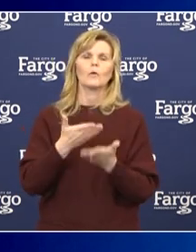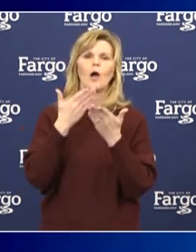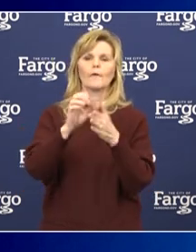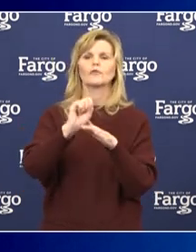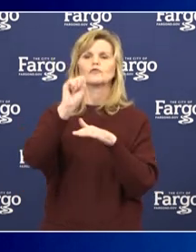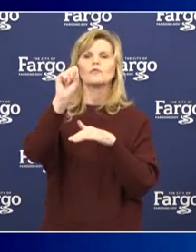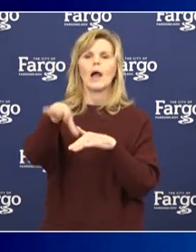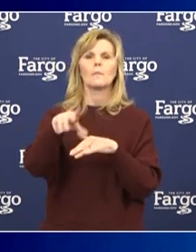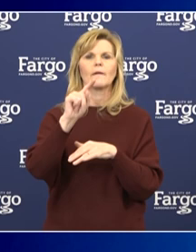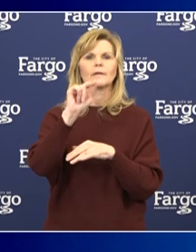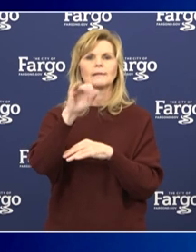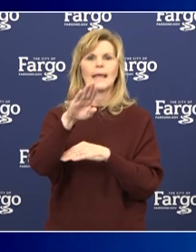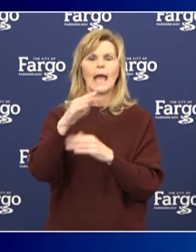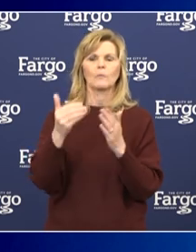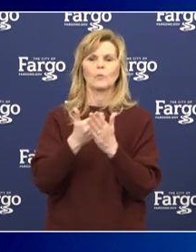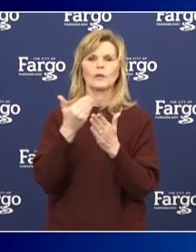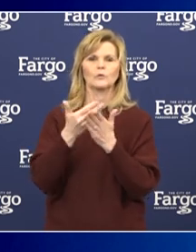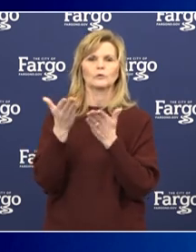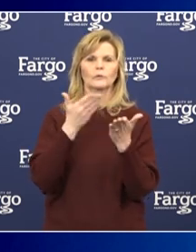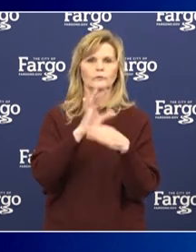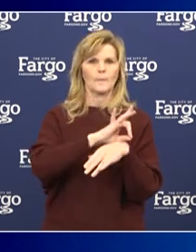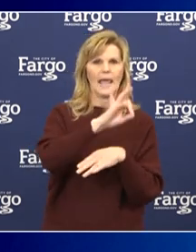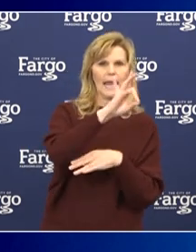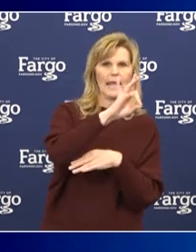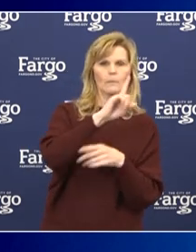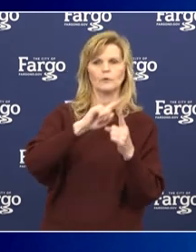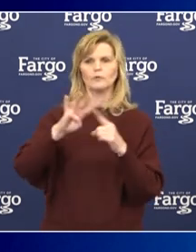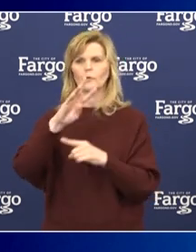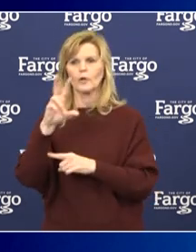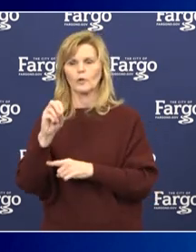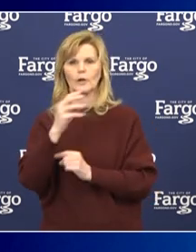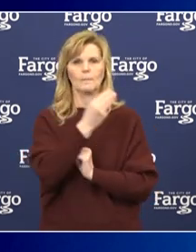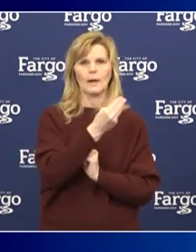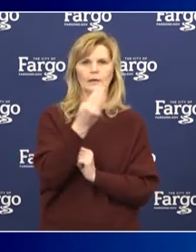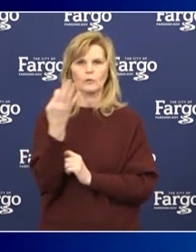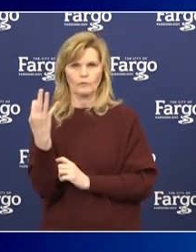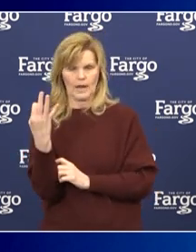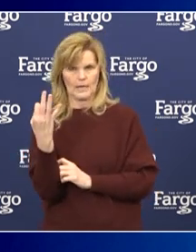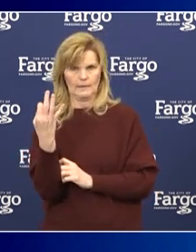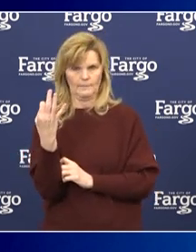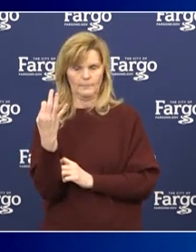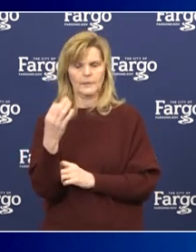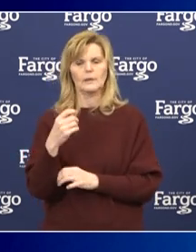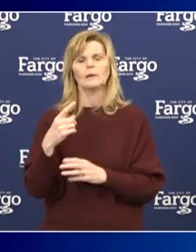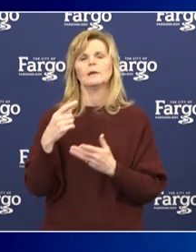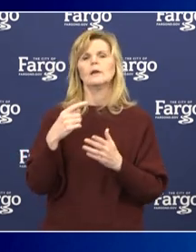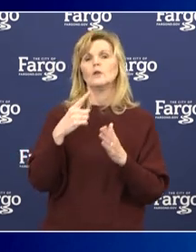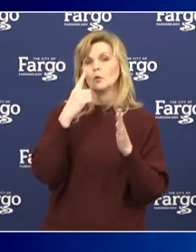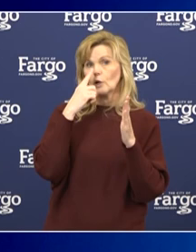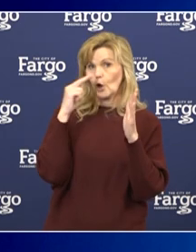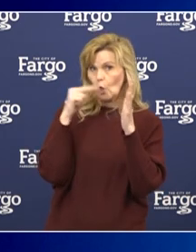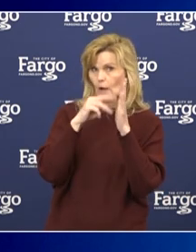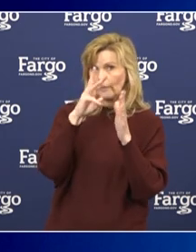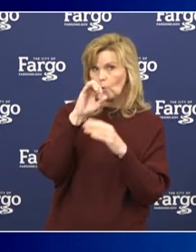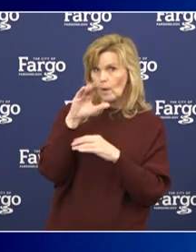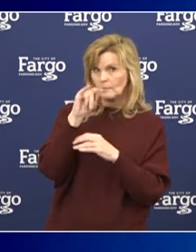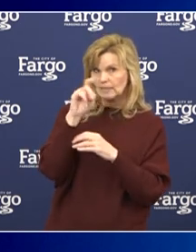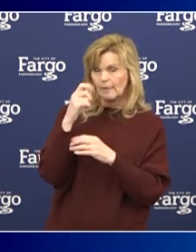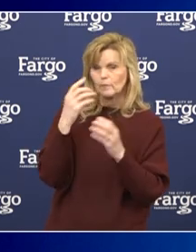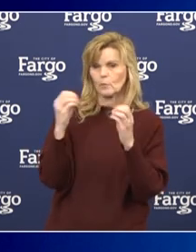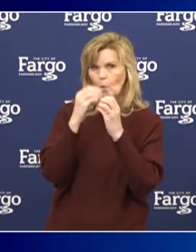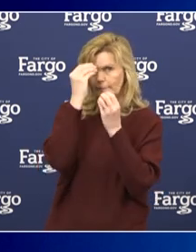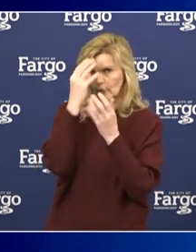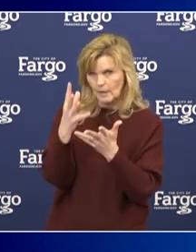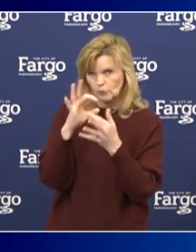-off tab renewal services from 8 a.m. to 4.30 p.m. Monday through Friday. Check out the Clay County website for more information.